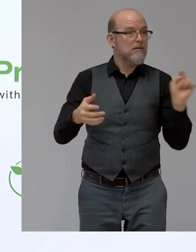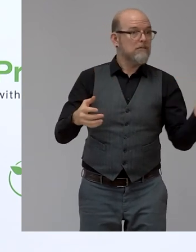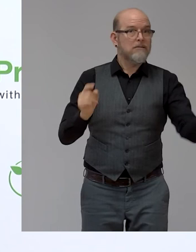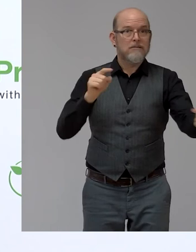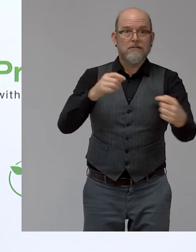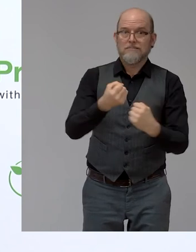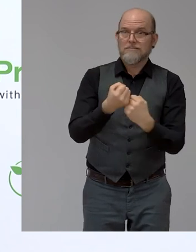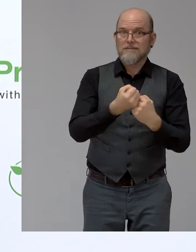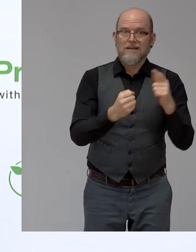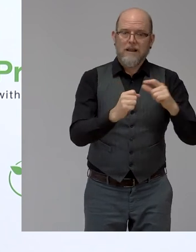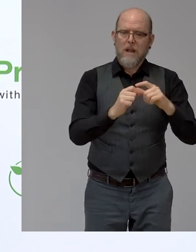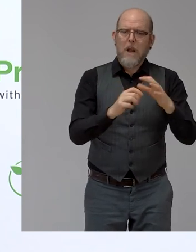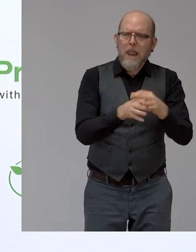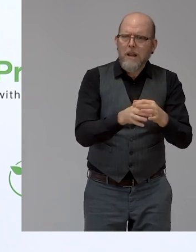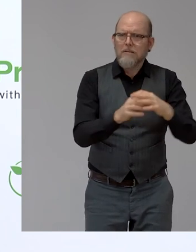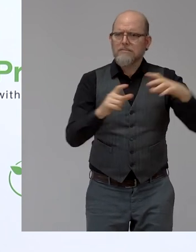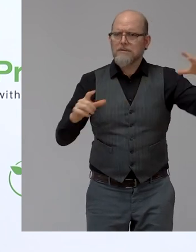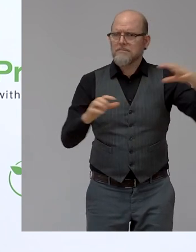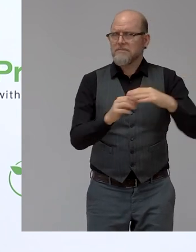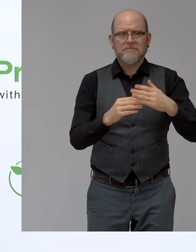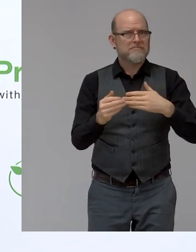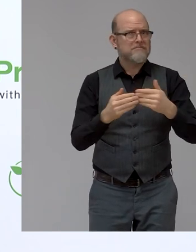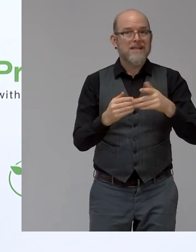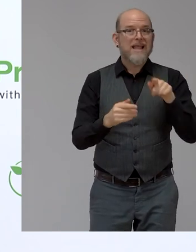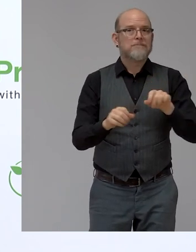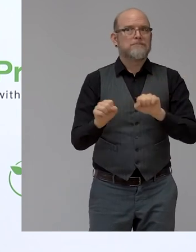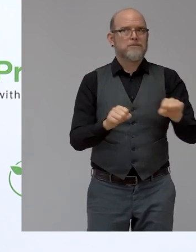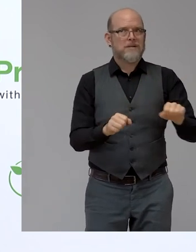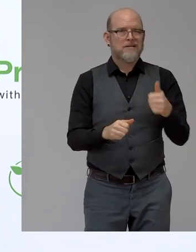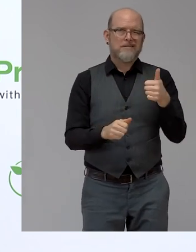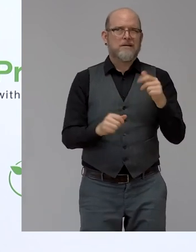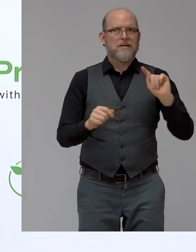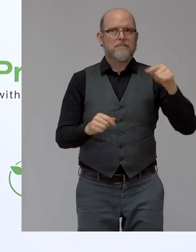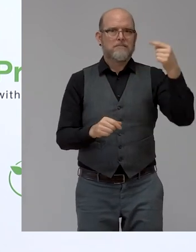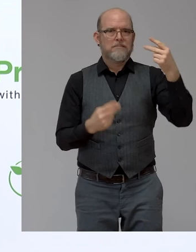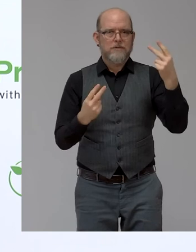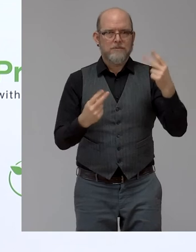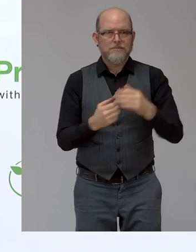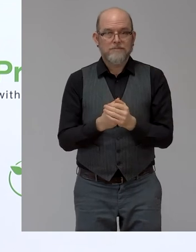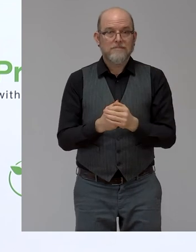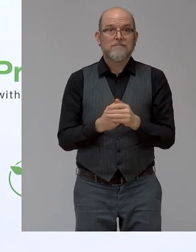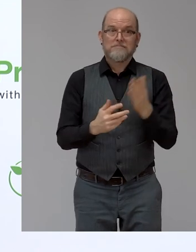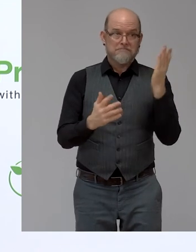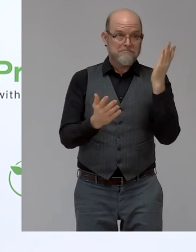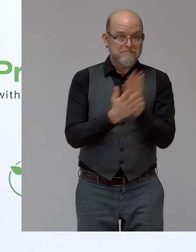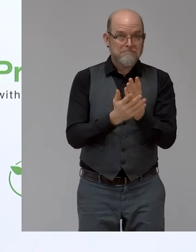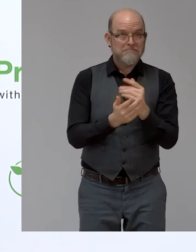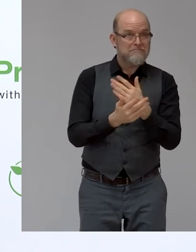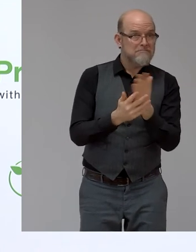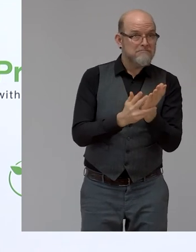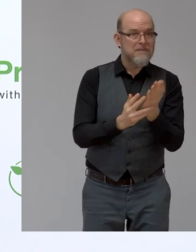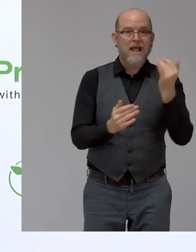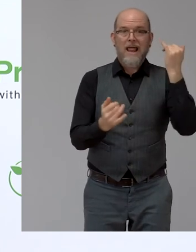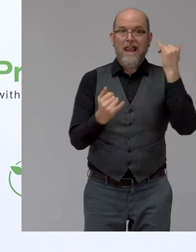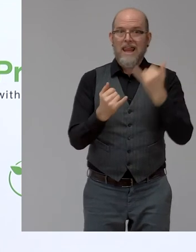is so important. And after the expert evaluation, we have been left at the end of the summer and at